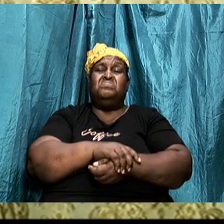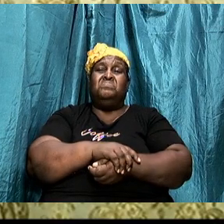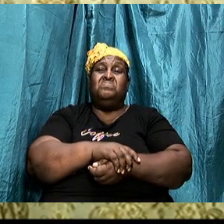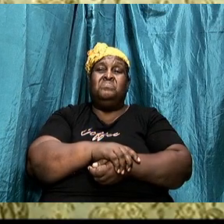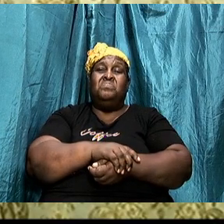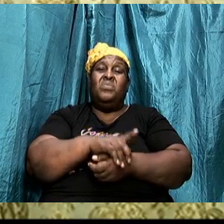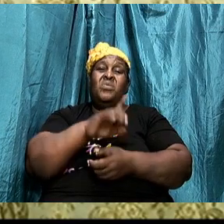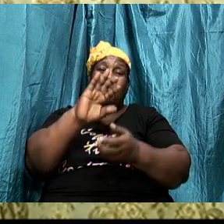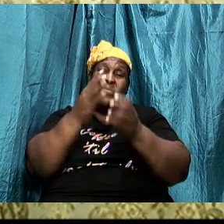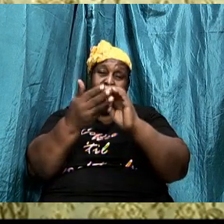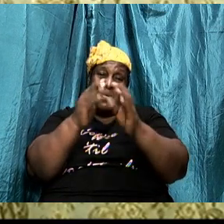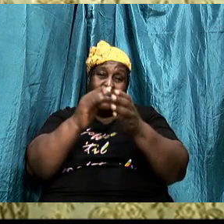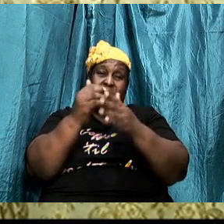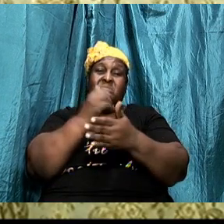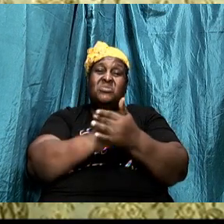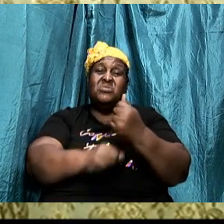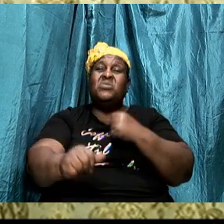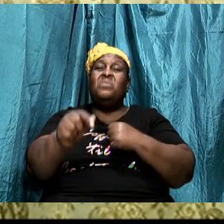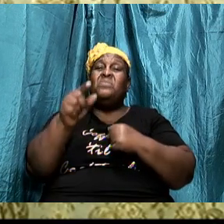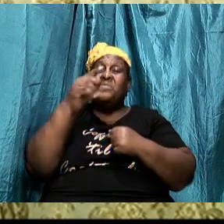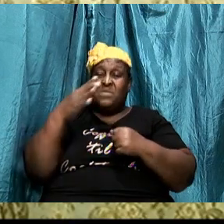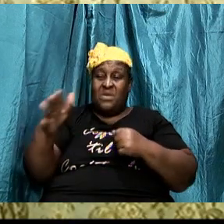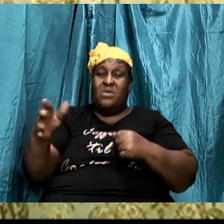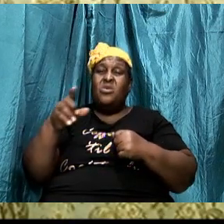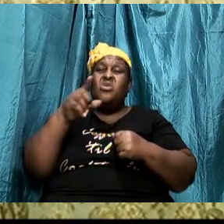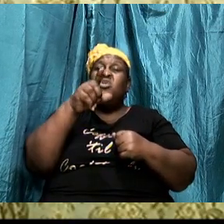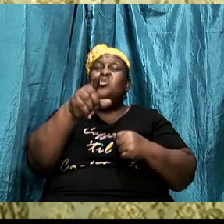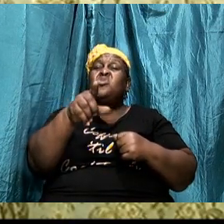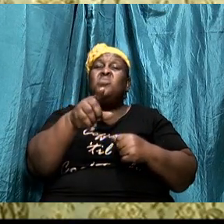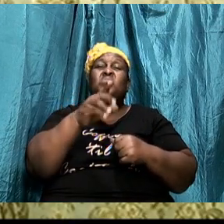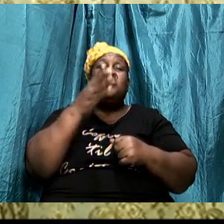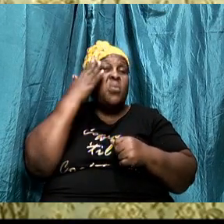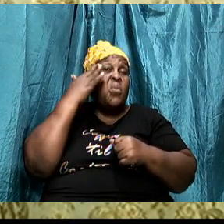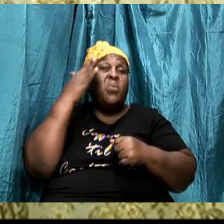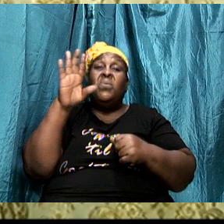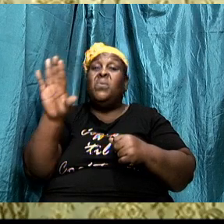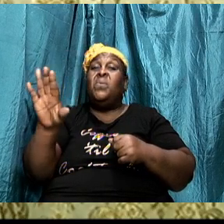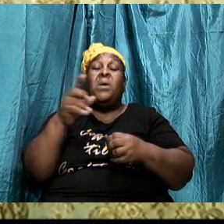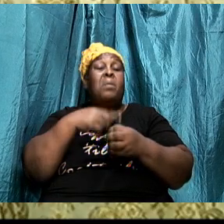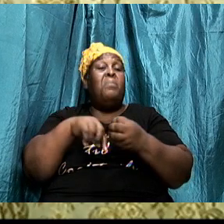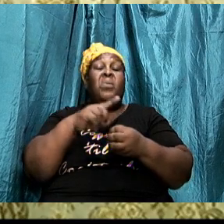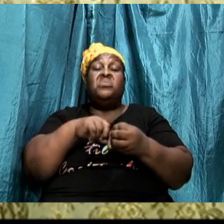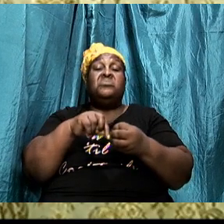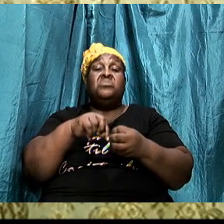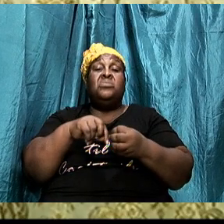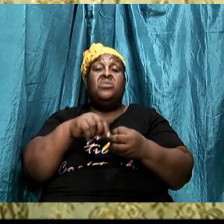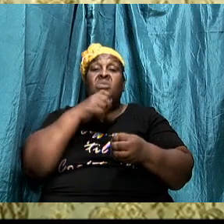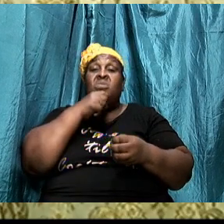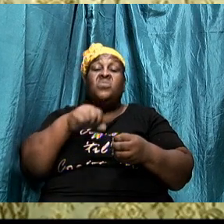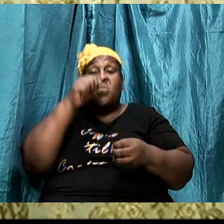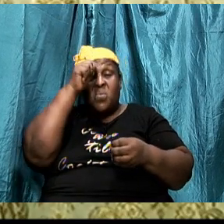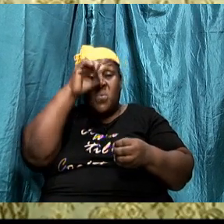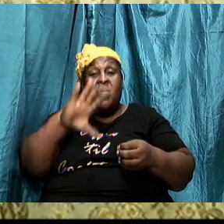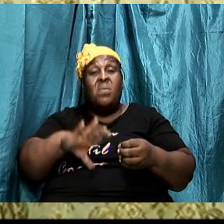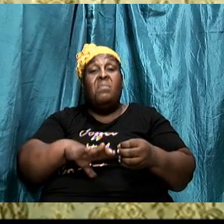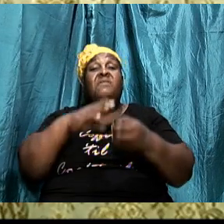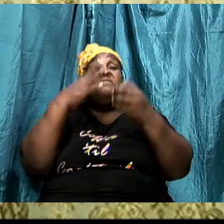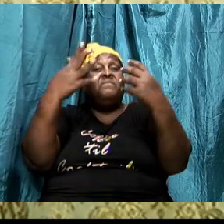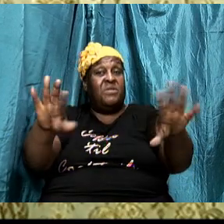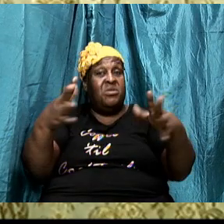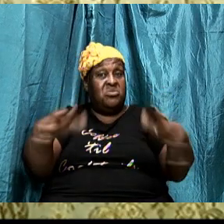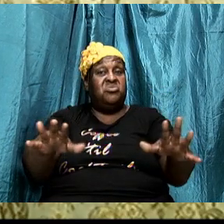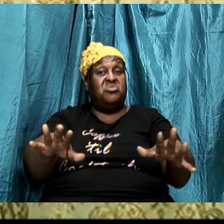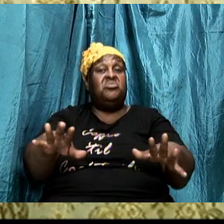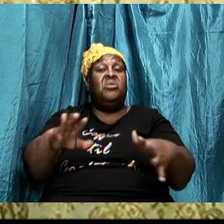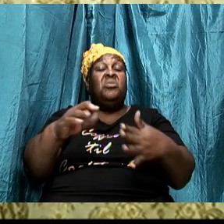you become something that you were not in fact the old man is gone and the new man has come all the